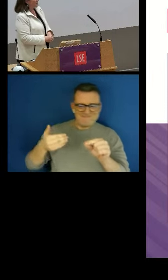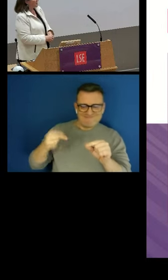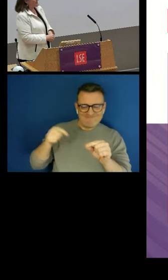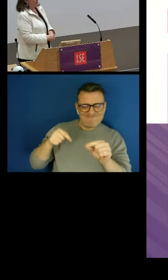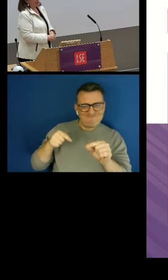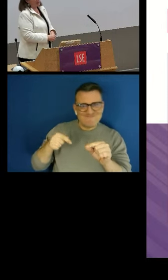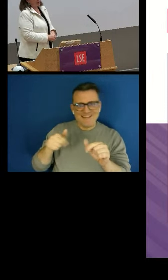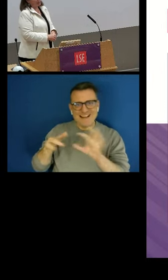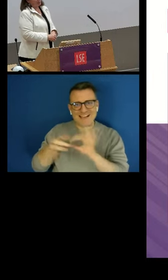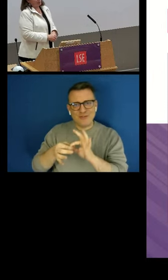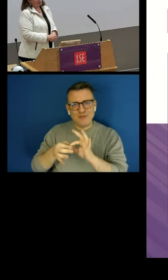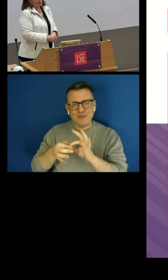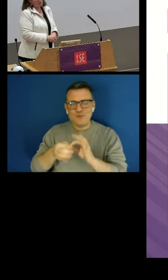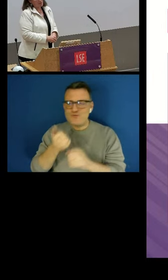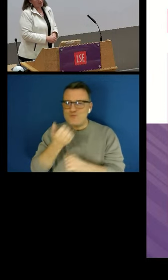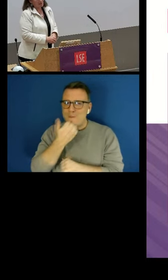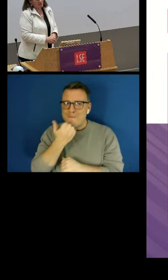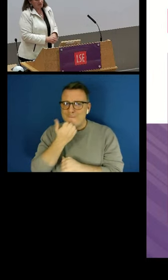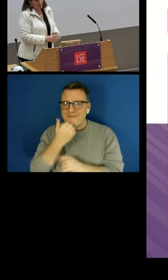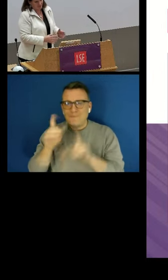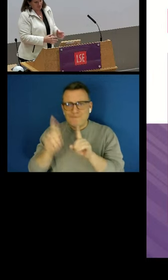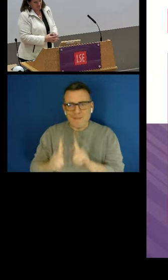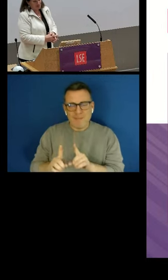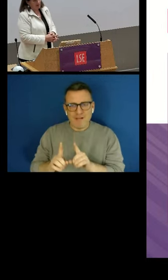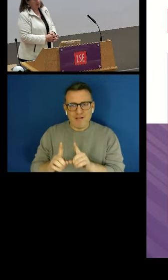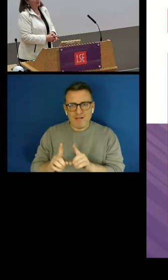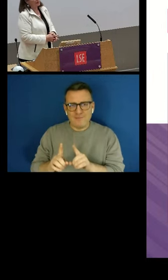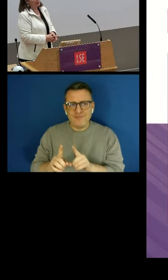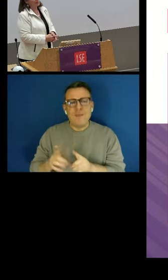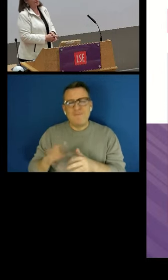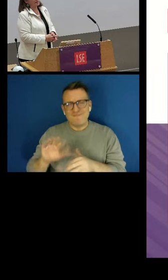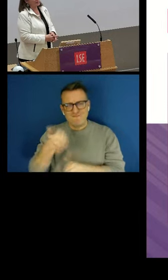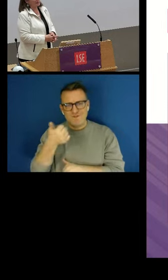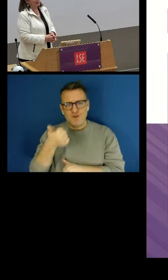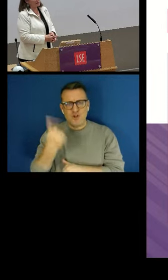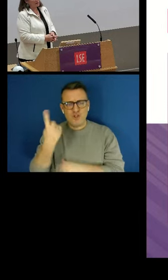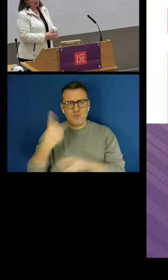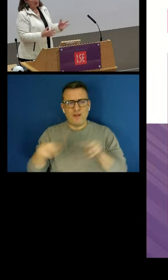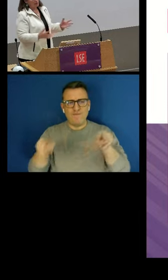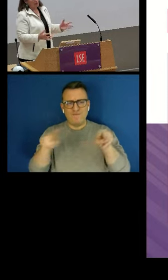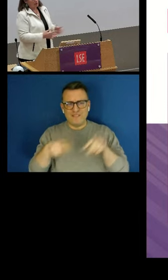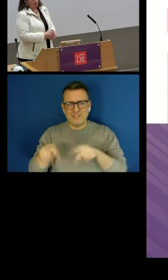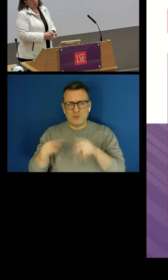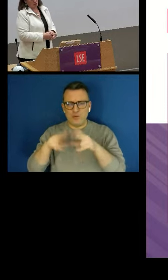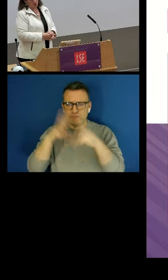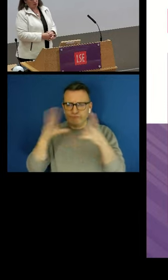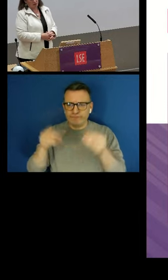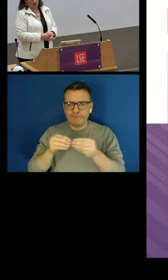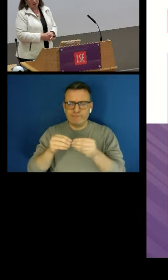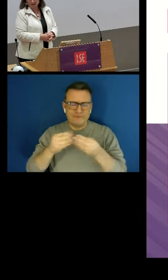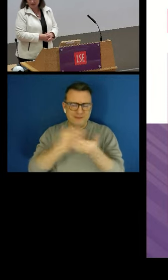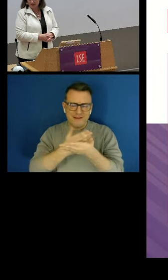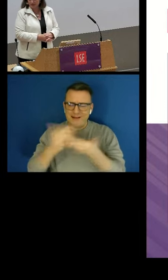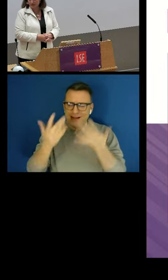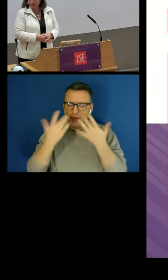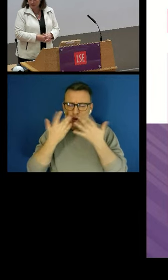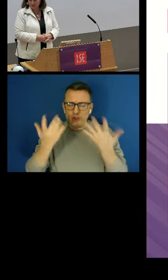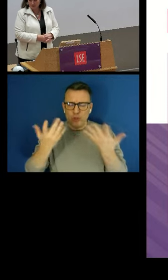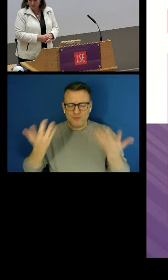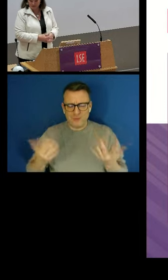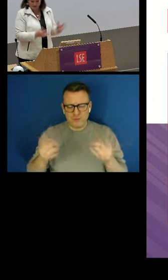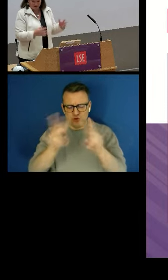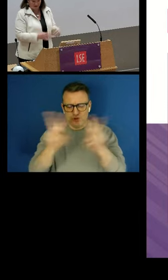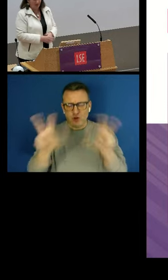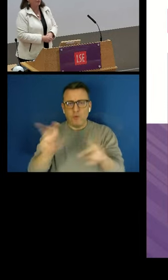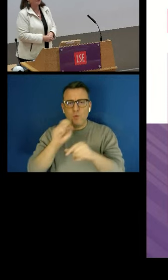which I think probably sums it up even better than anything I can say tonight about what we're talking here. So if we